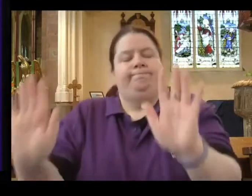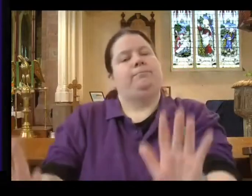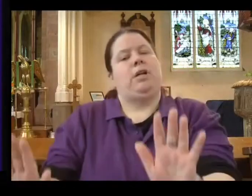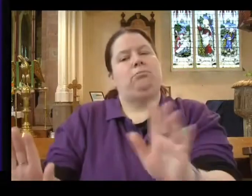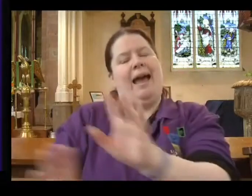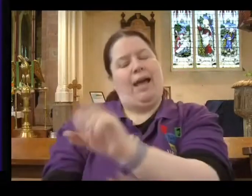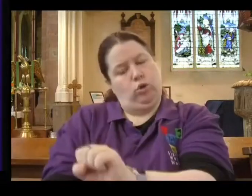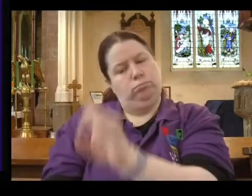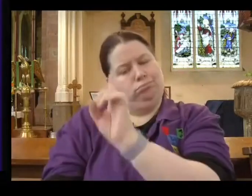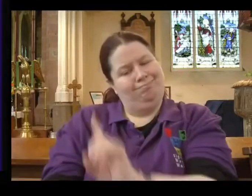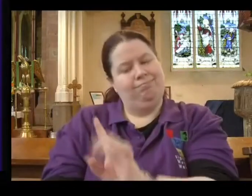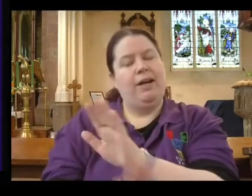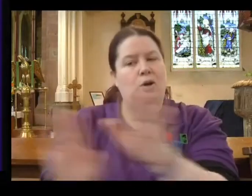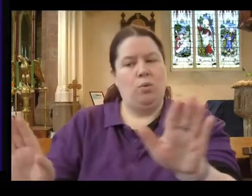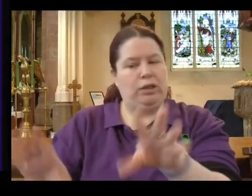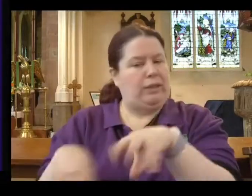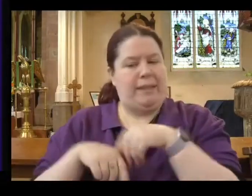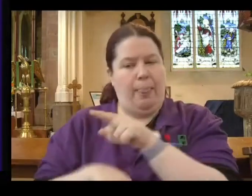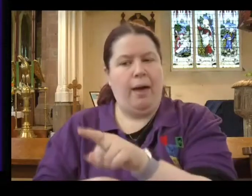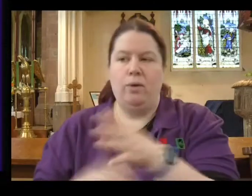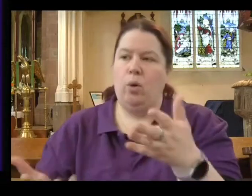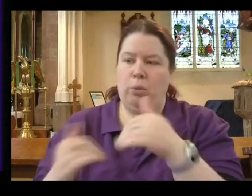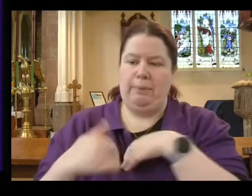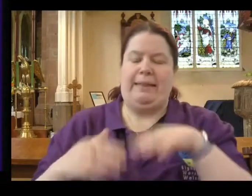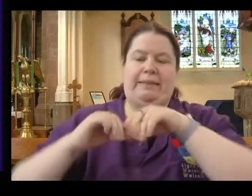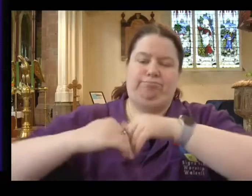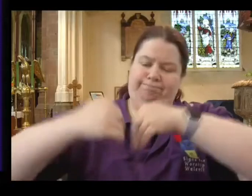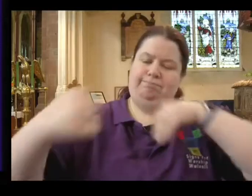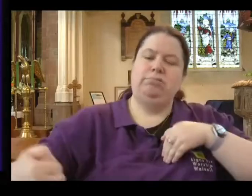stand out in a crowd. To be different.